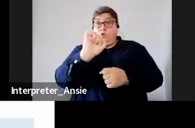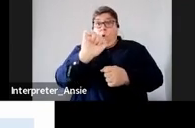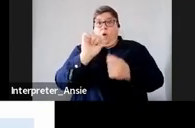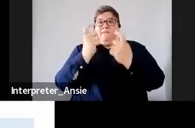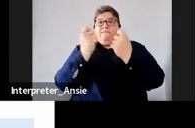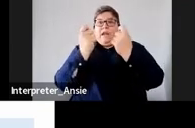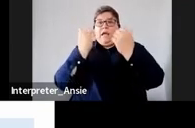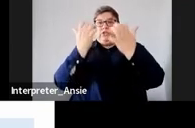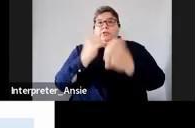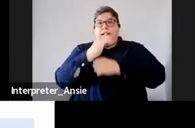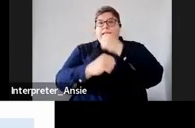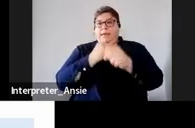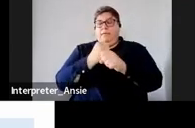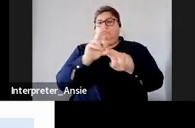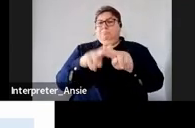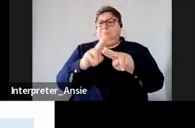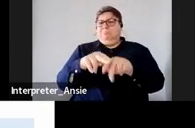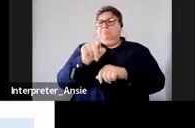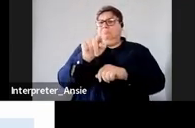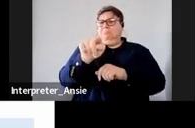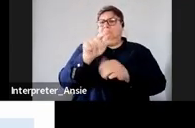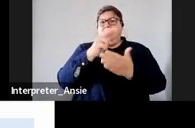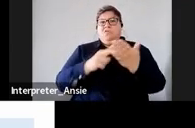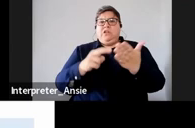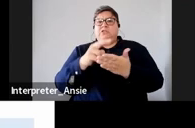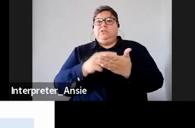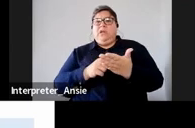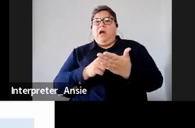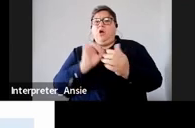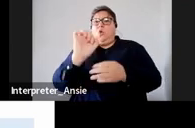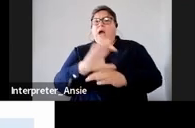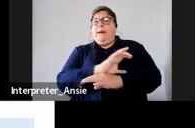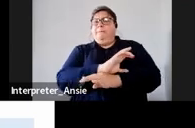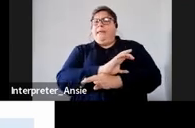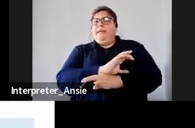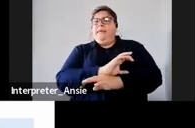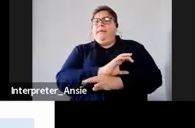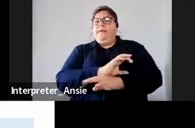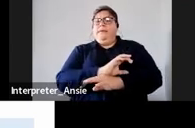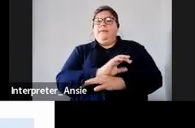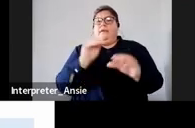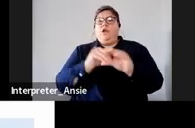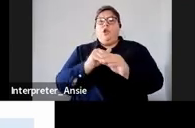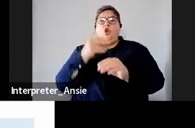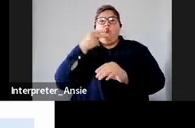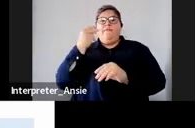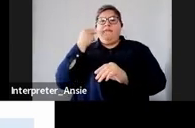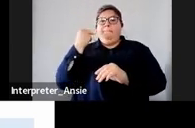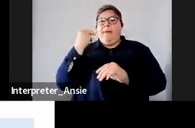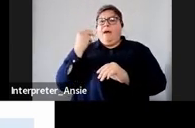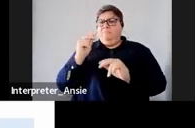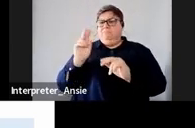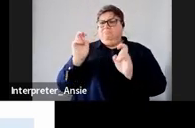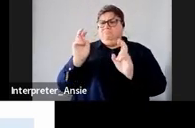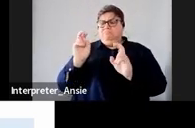let's say with the companies you've just registered your company let's say now in November then coming next